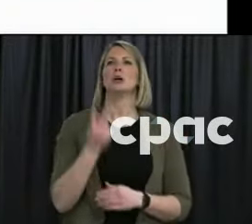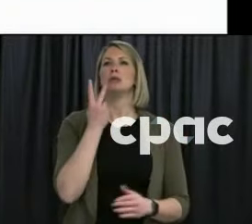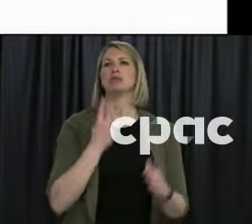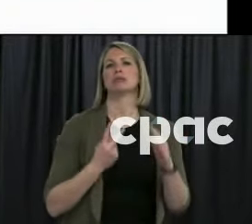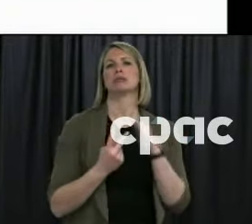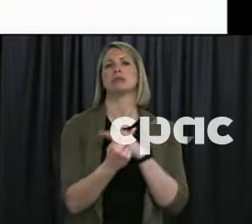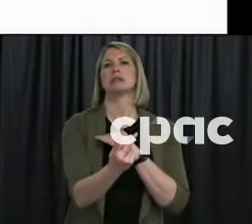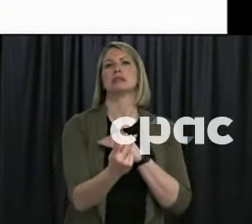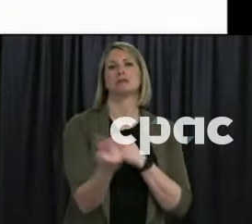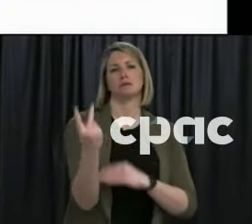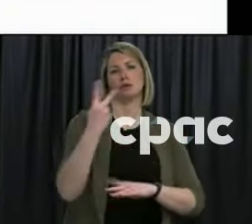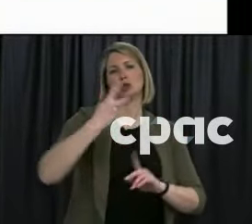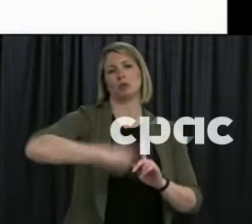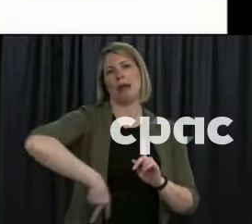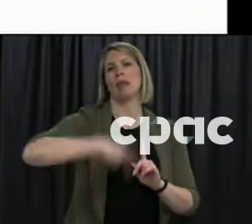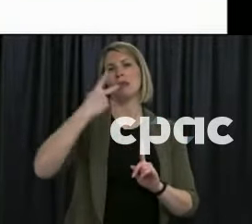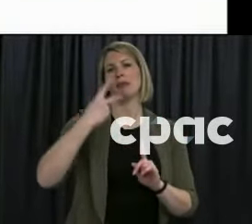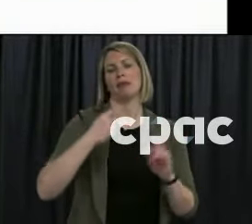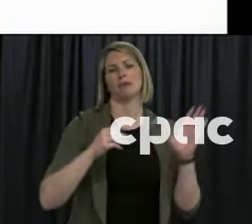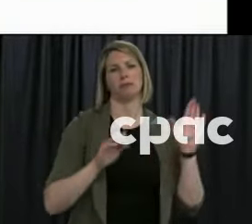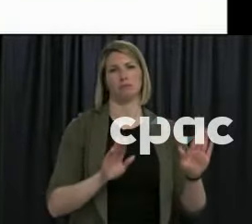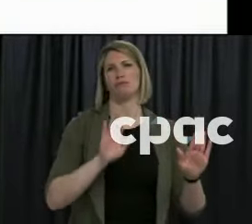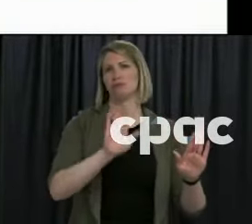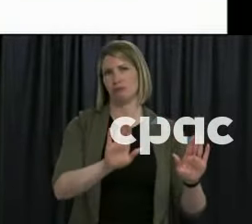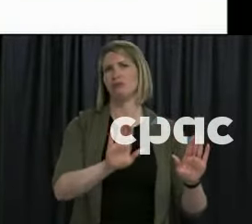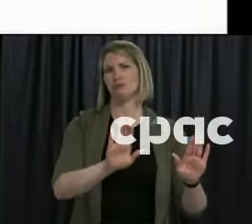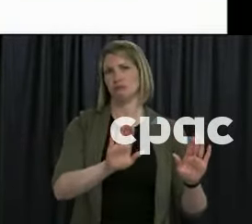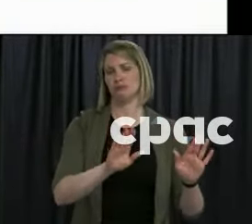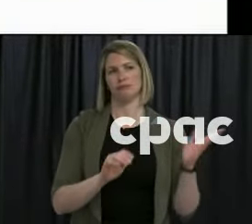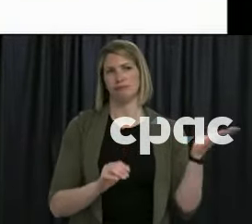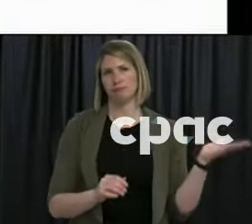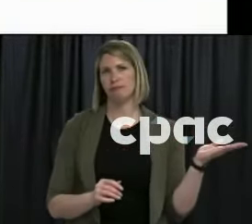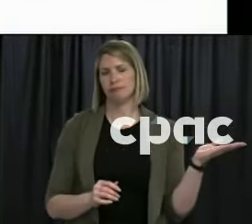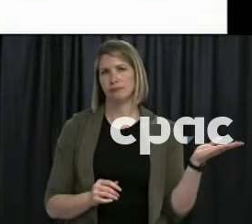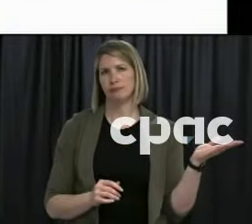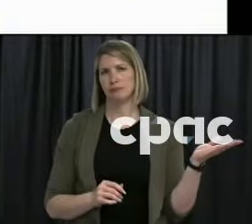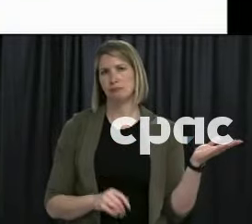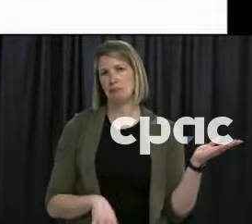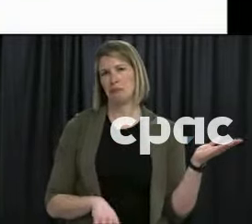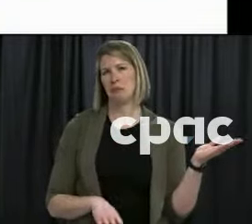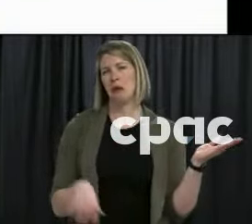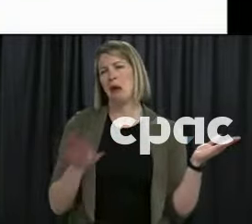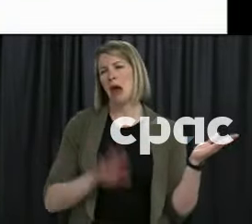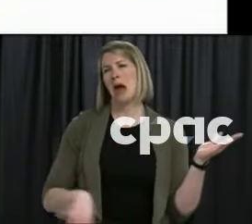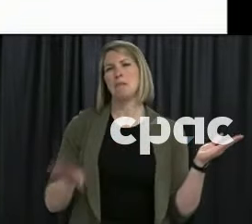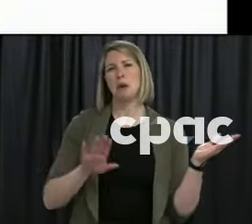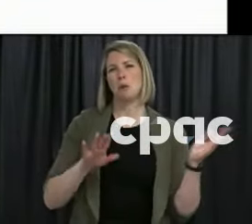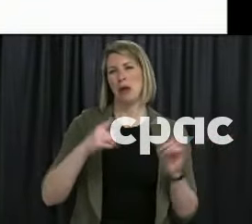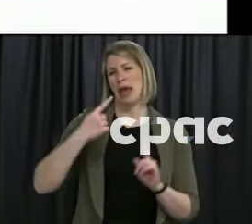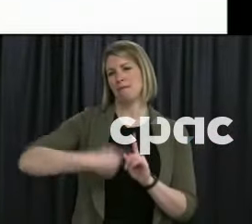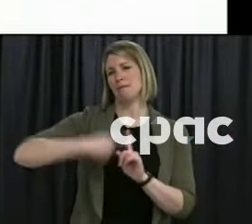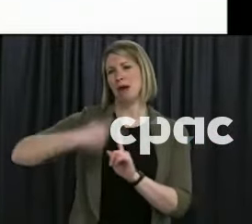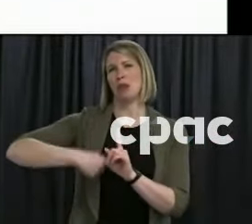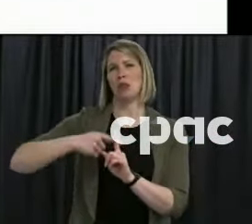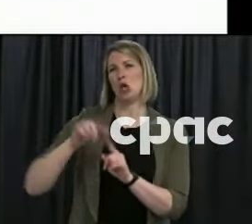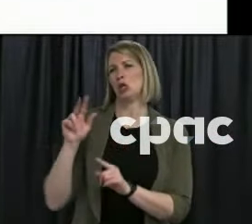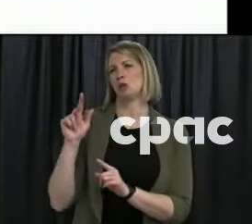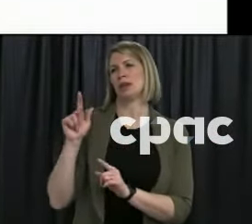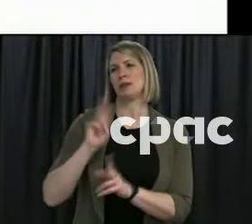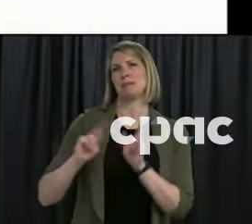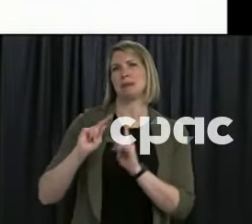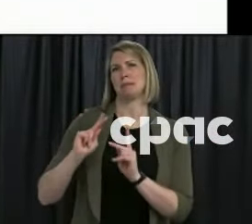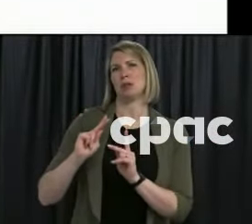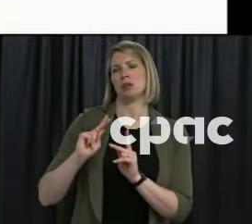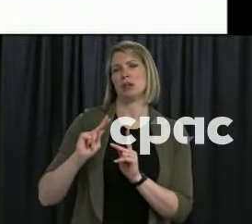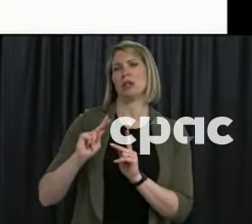two-month period for instance we are reporting approximately 23 imports per month. Those